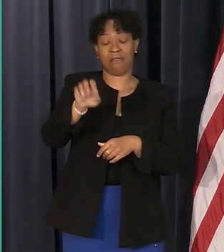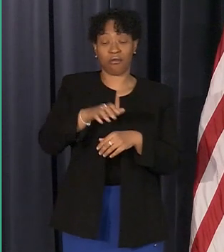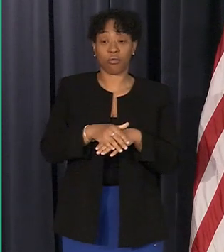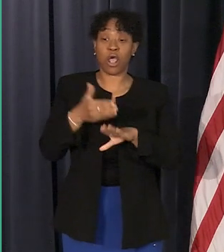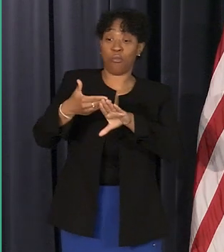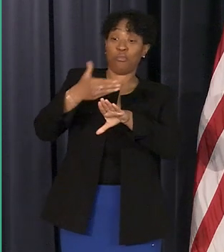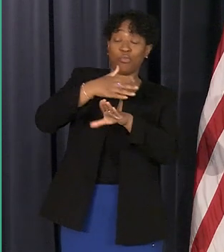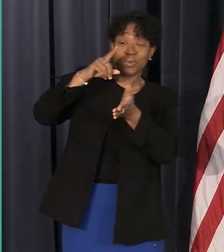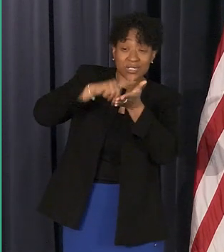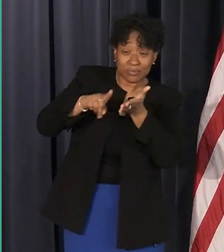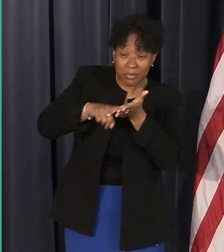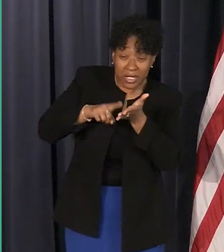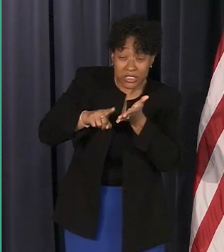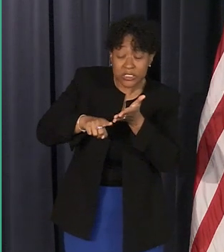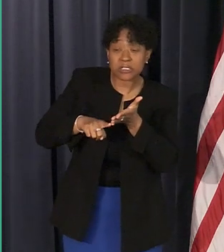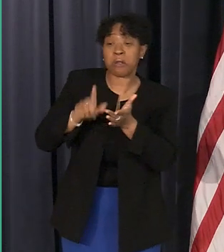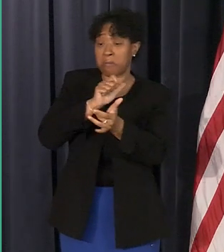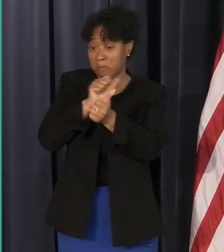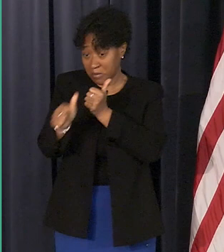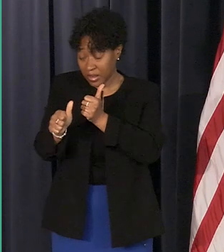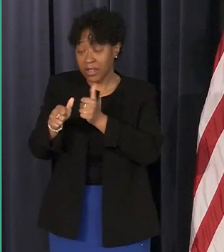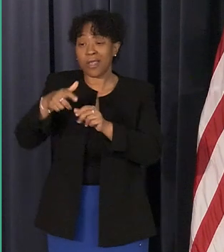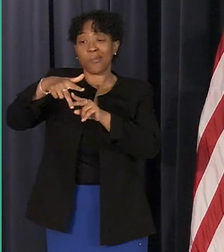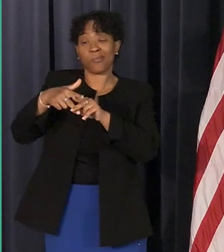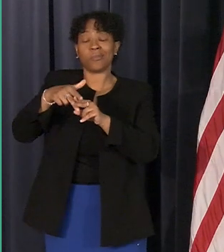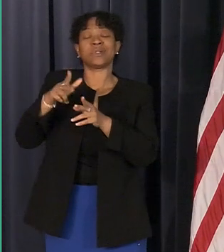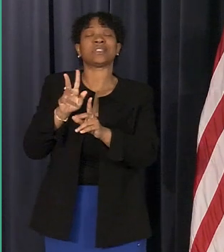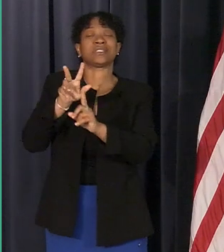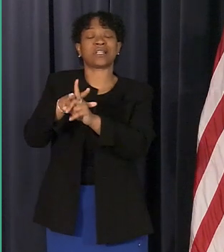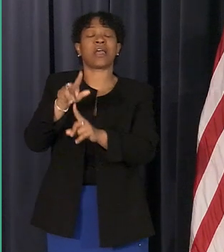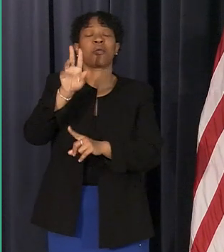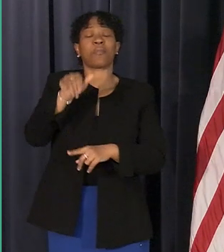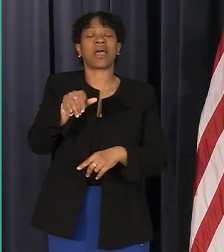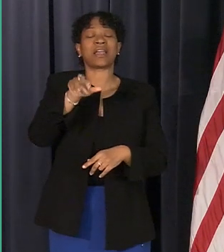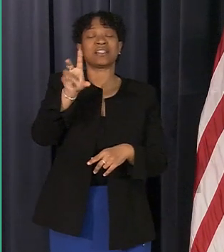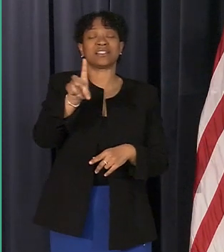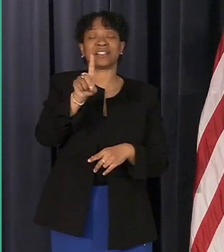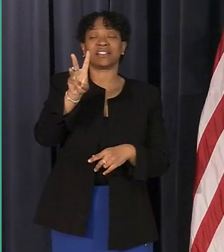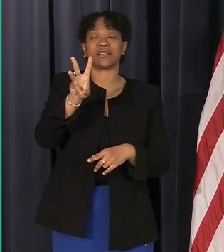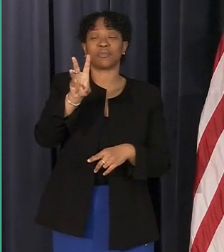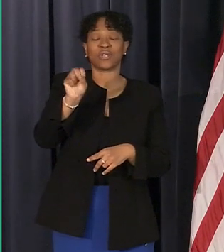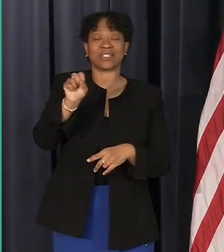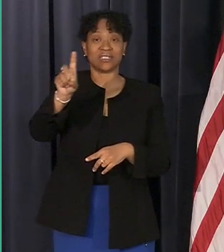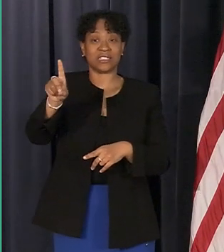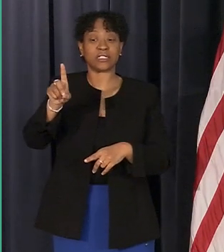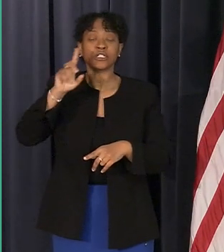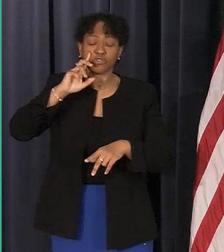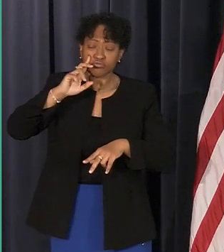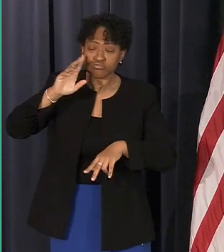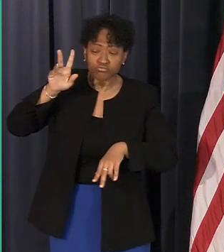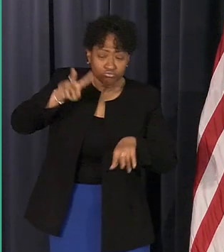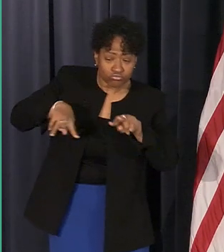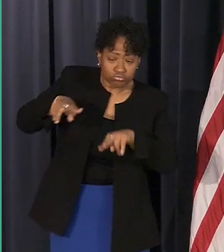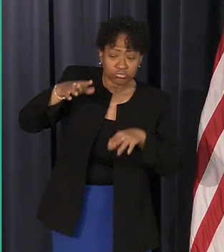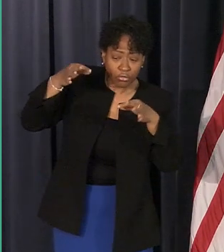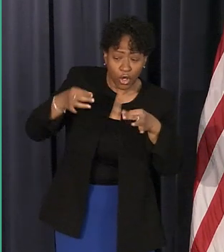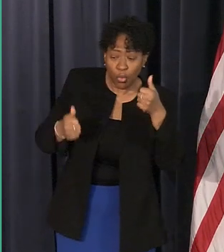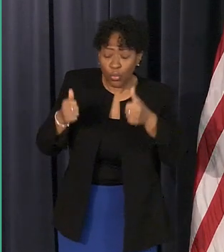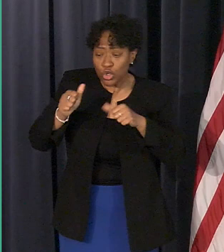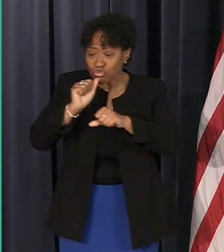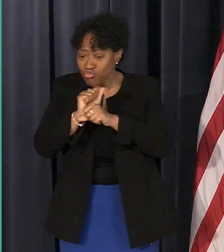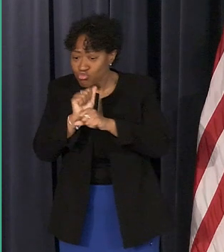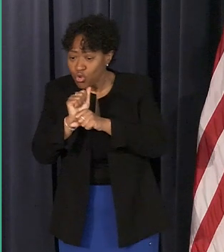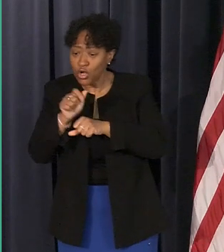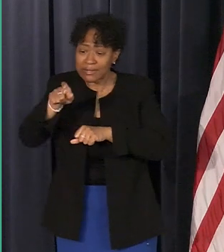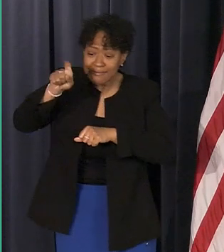place and passes plumber assigned by dwsd will visit each house to determine the work to be performed under